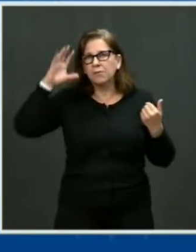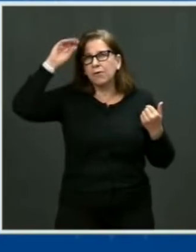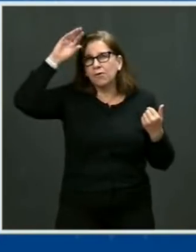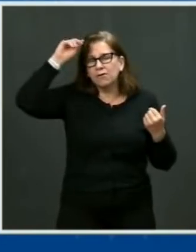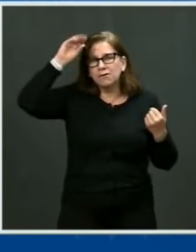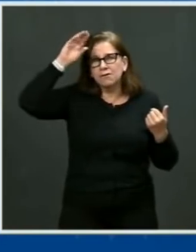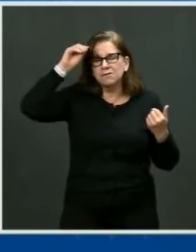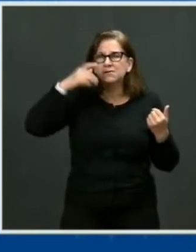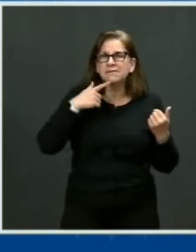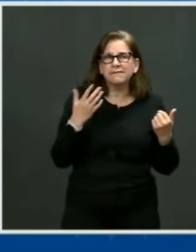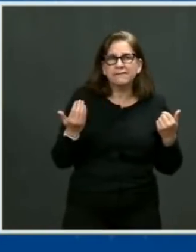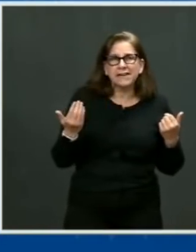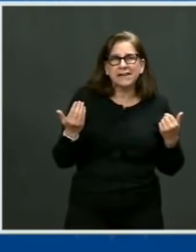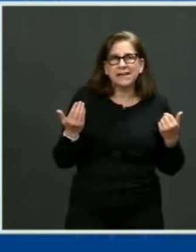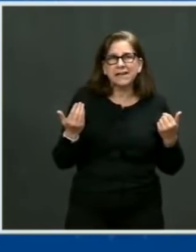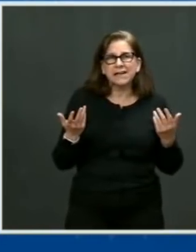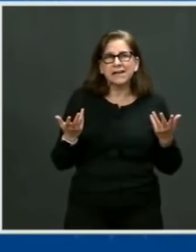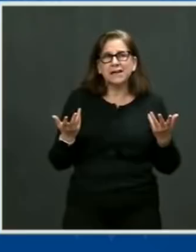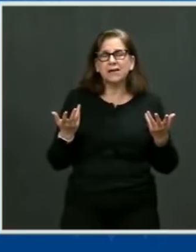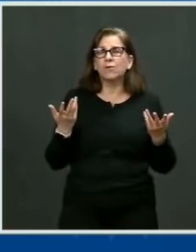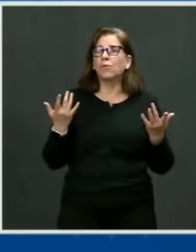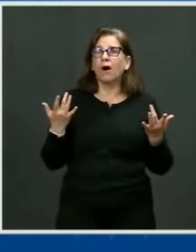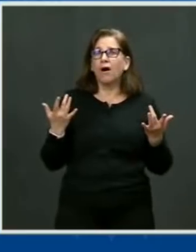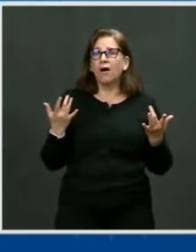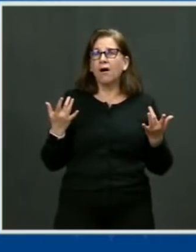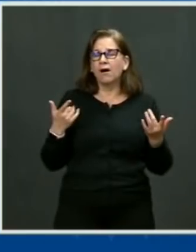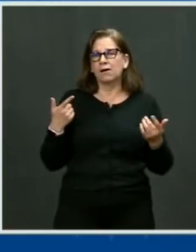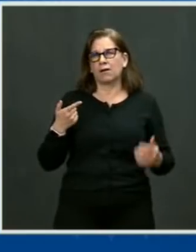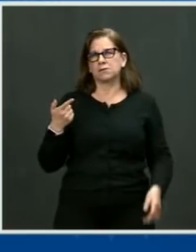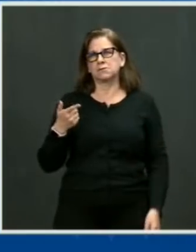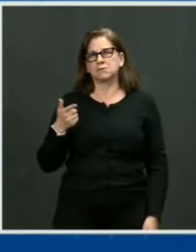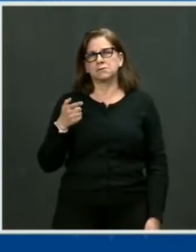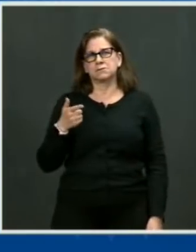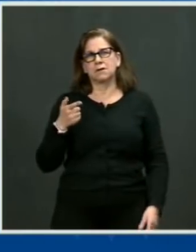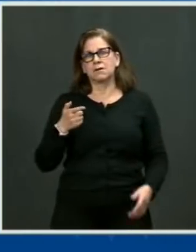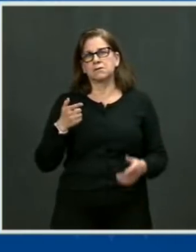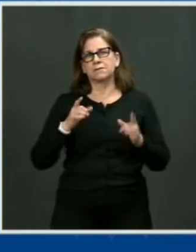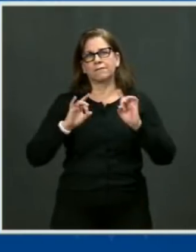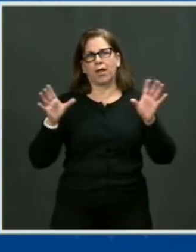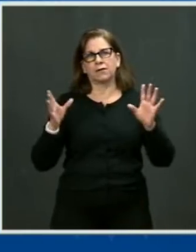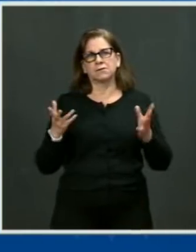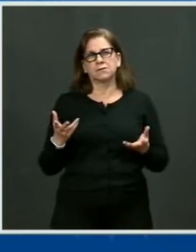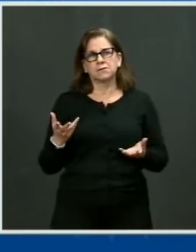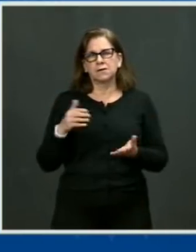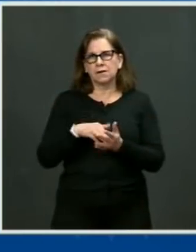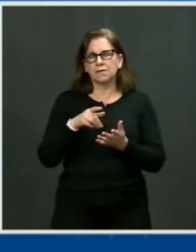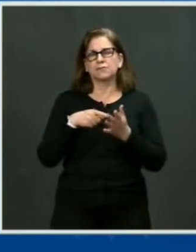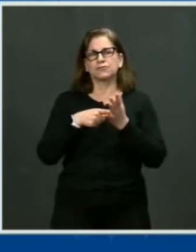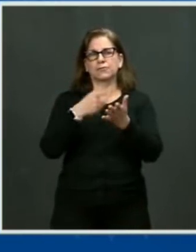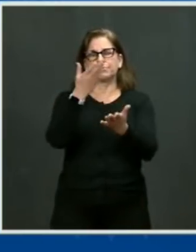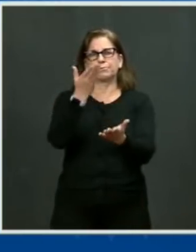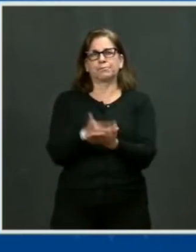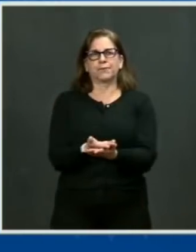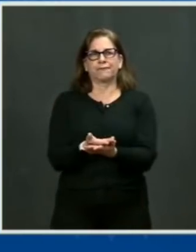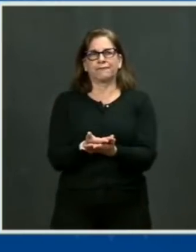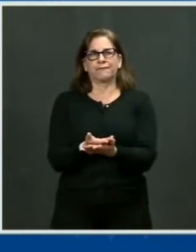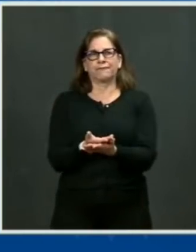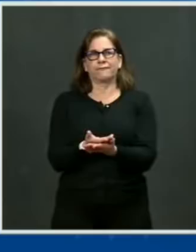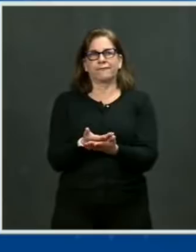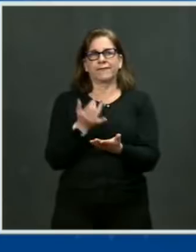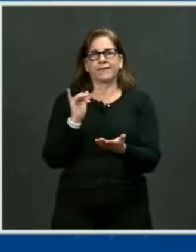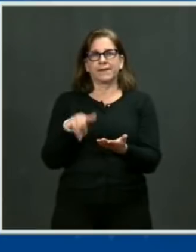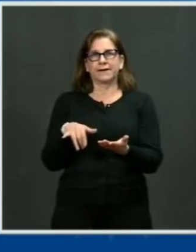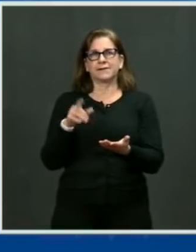But there are proven strategies that reduce gun violence in urban communities. And there are programs that have demonstrated they can reduce